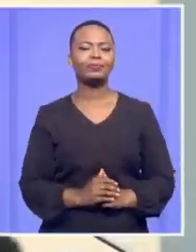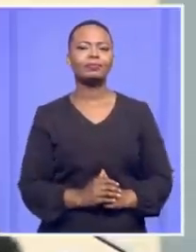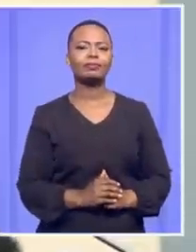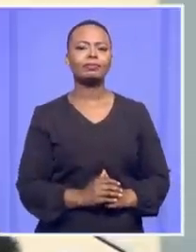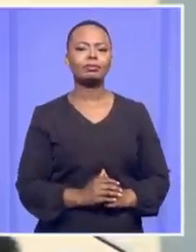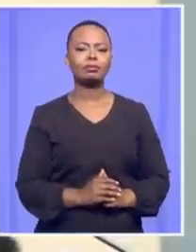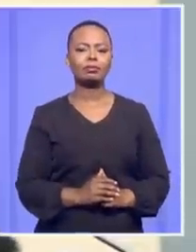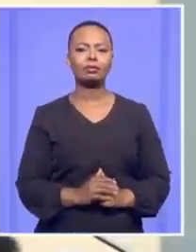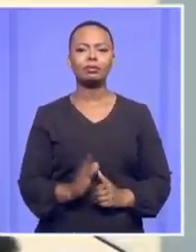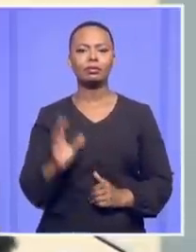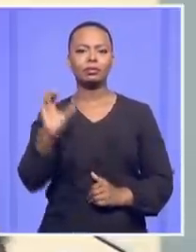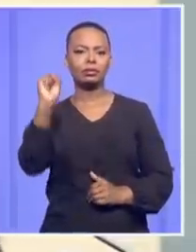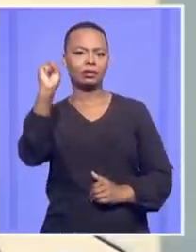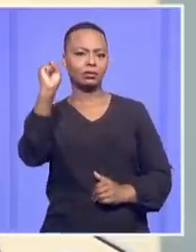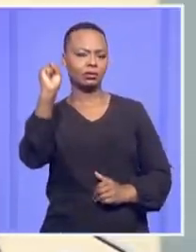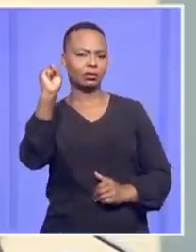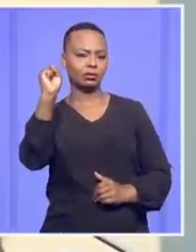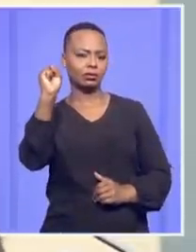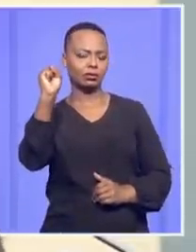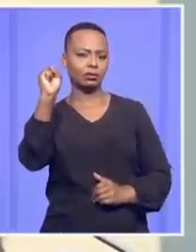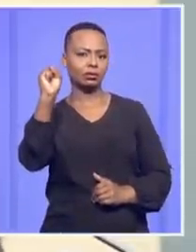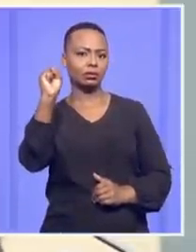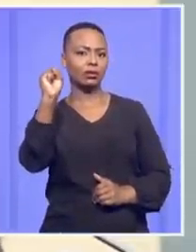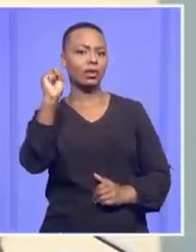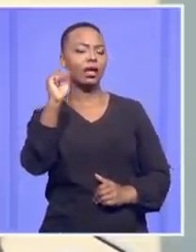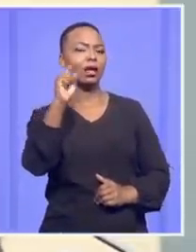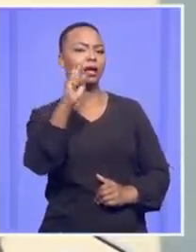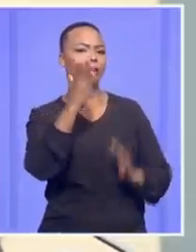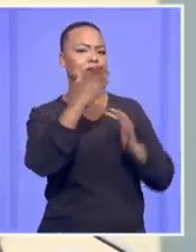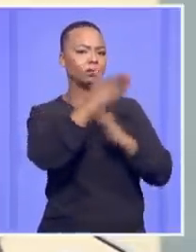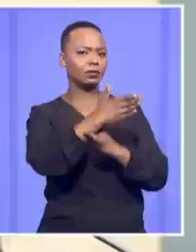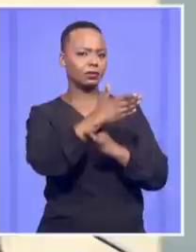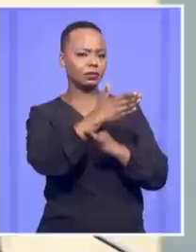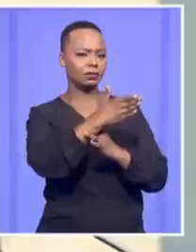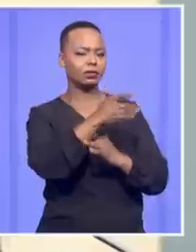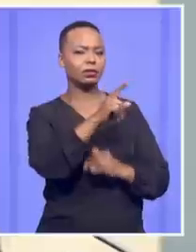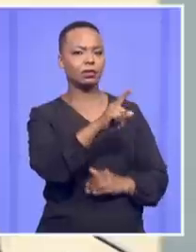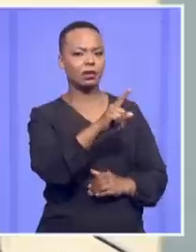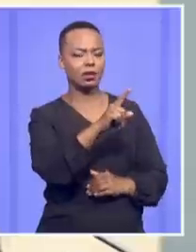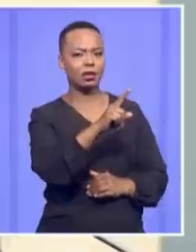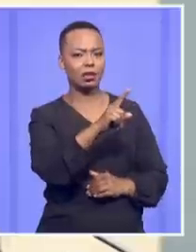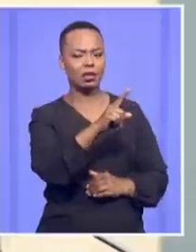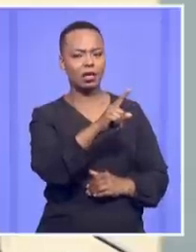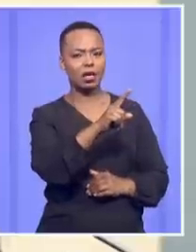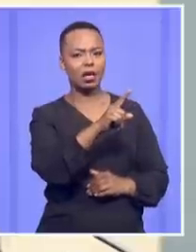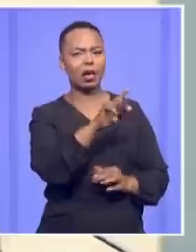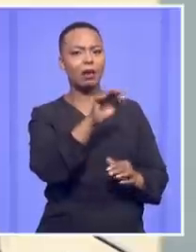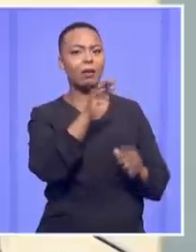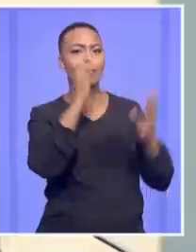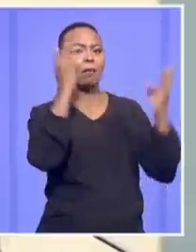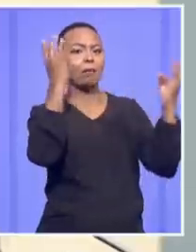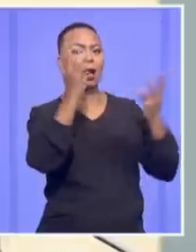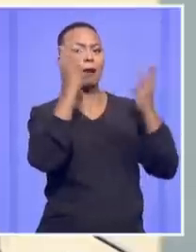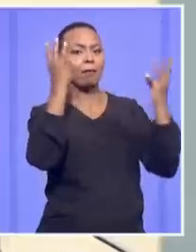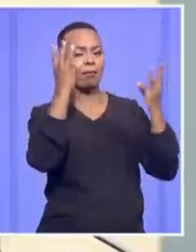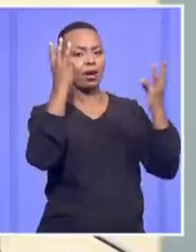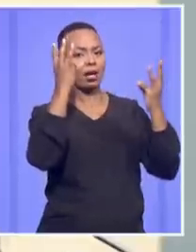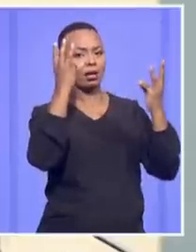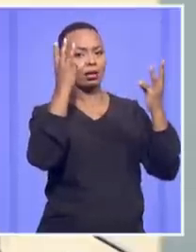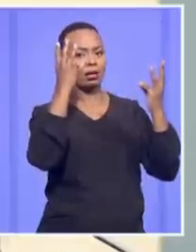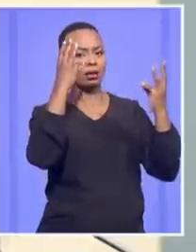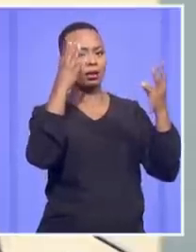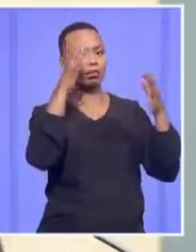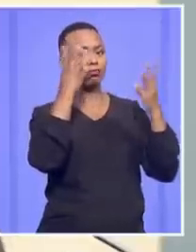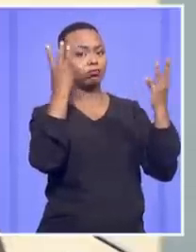so when you... Over here. It's not just people in the public domain who focused on